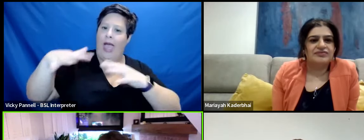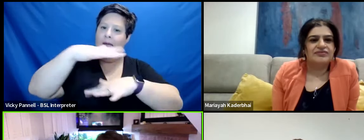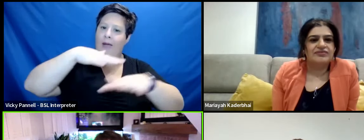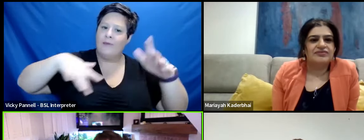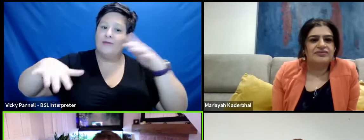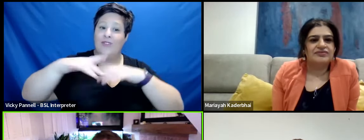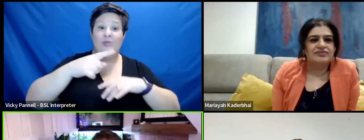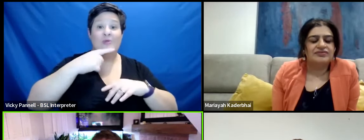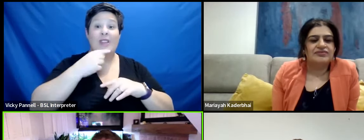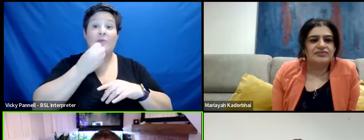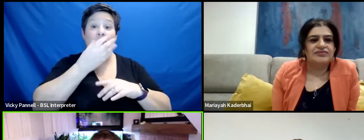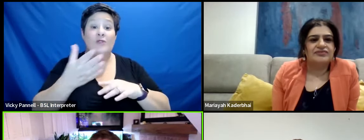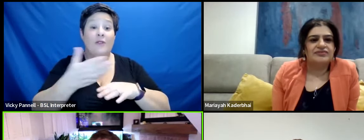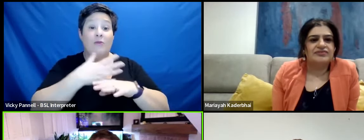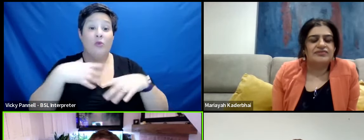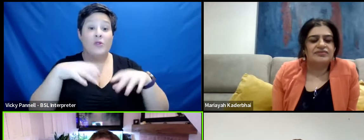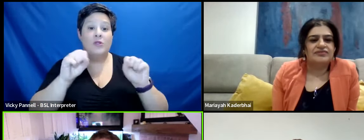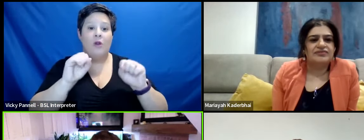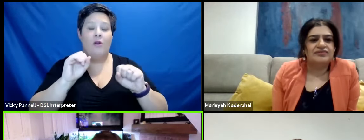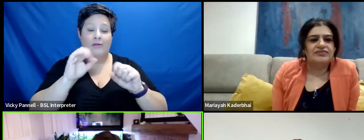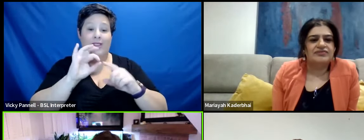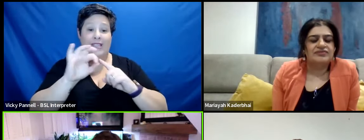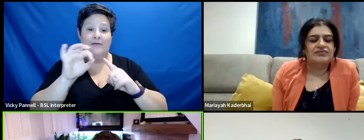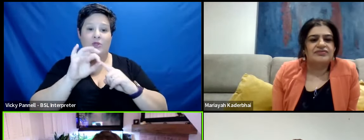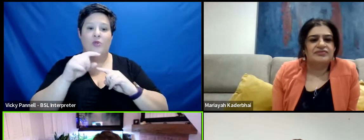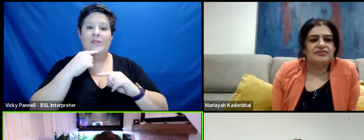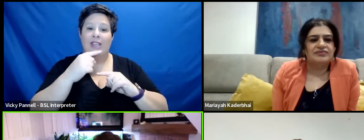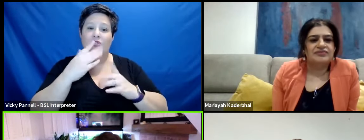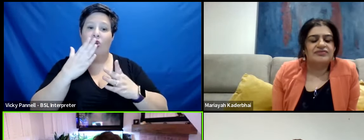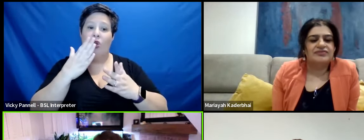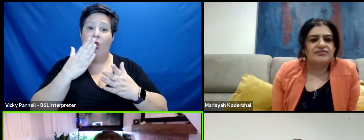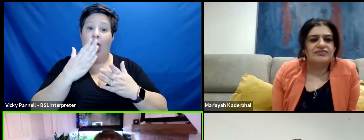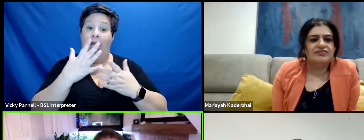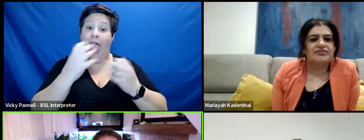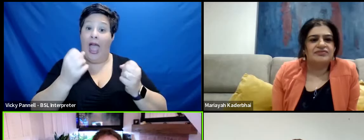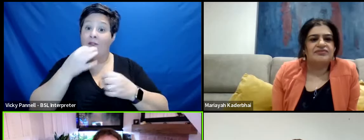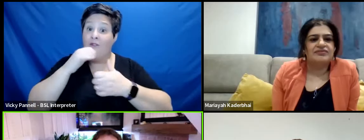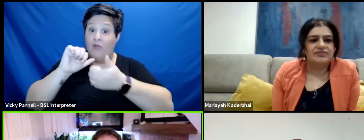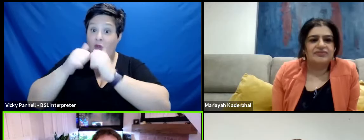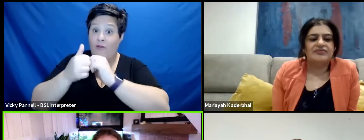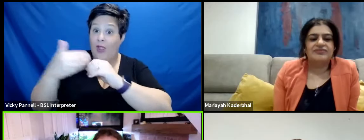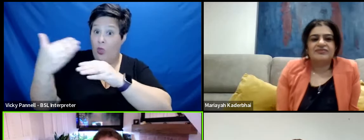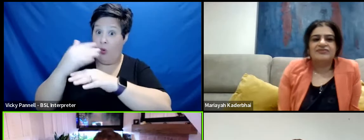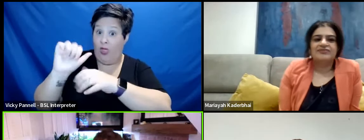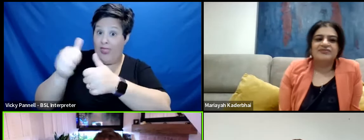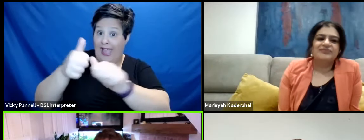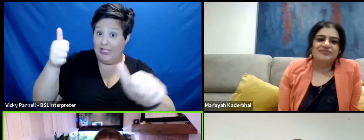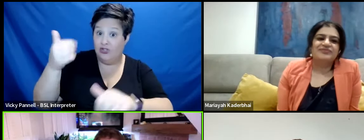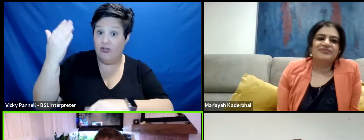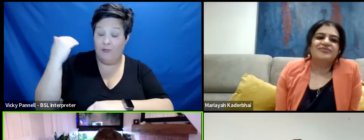it beautifully before we started this interview. You said you really, you know, you had a few friends that worked in that industry.